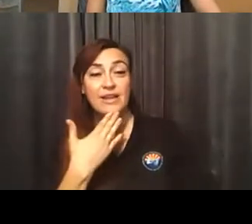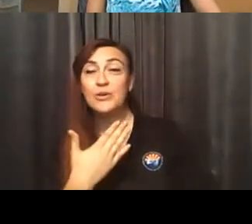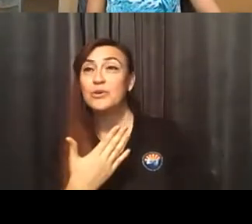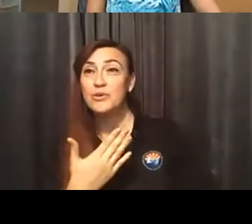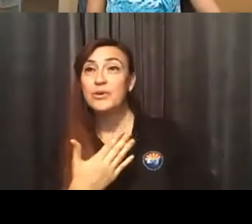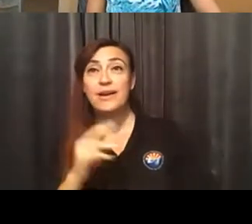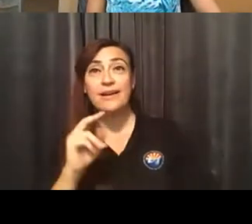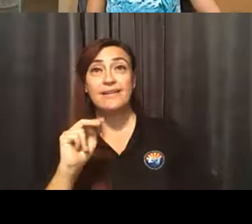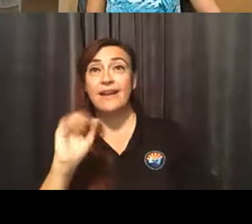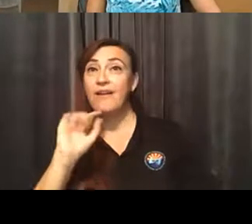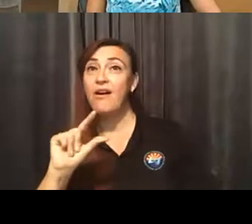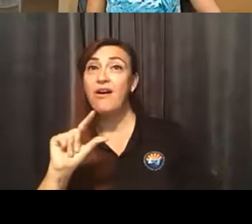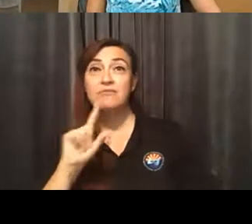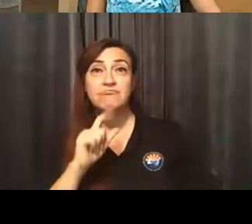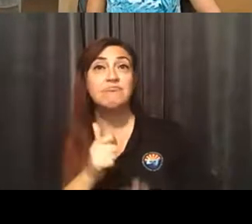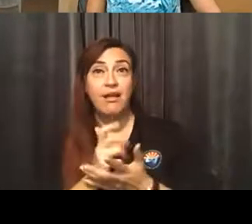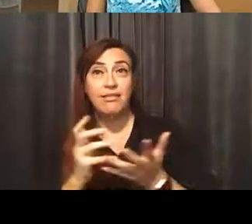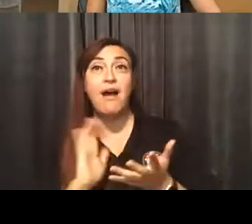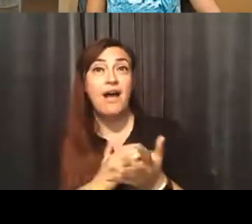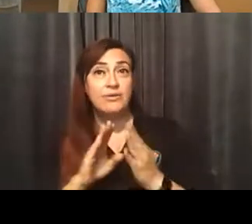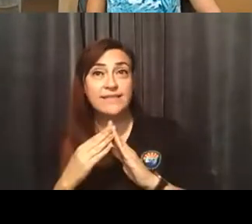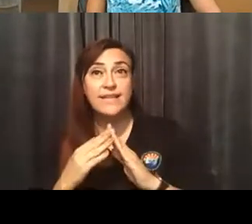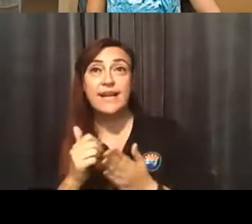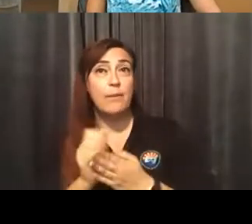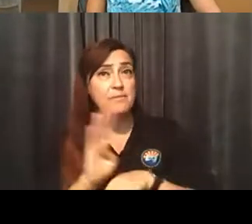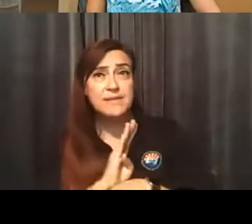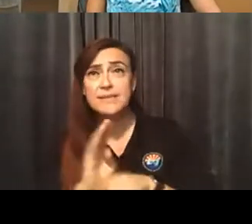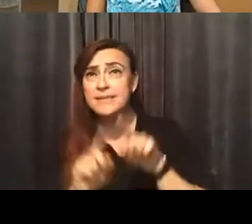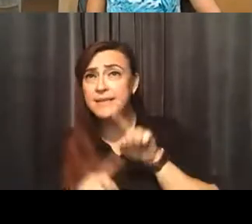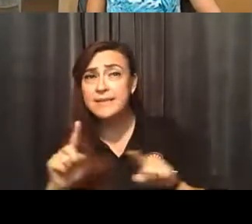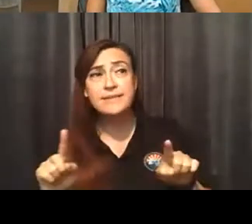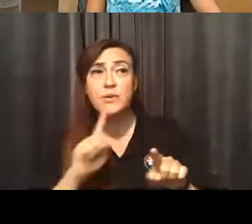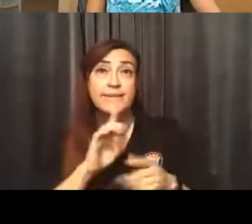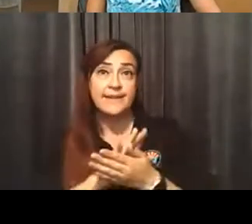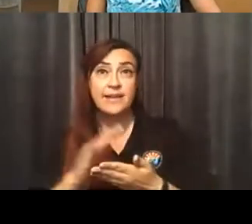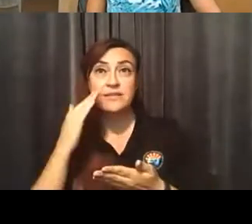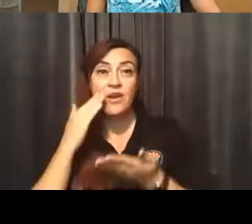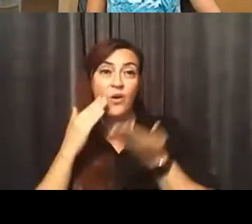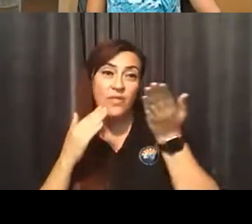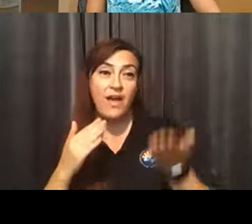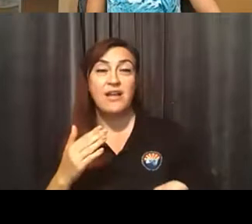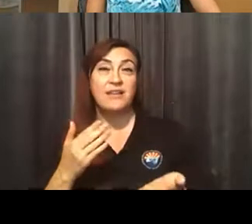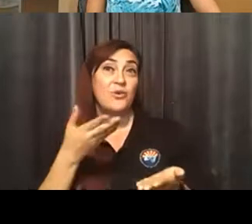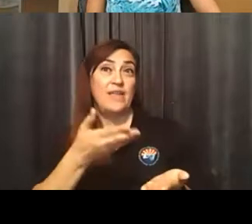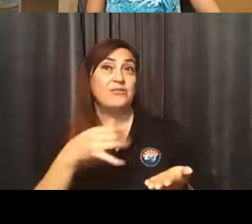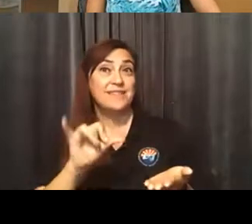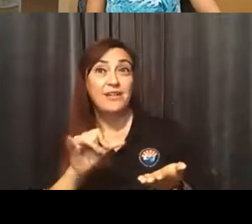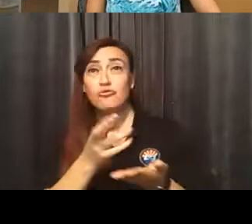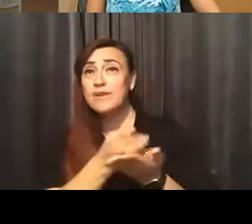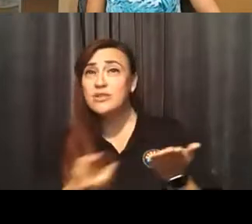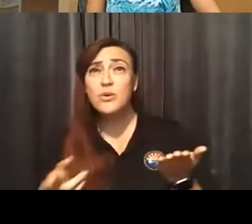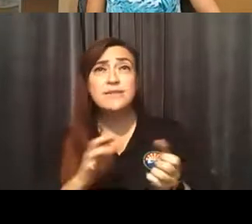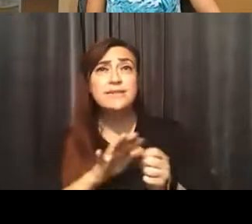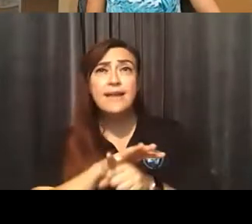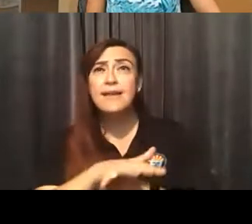here in our city, helping our businesses. And it's nice to know that you guys are there with all these resources. You've adapted